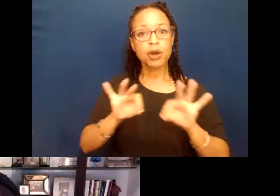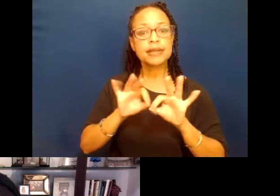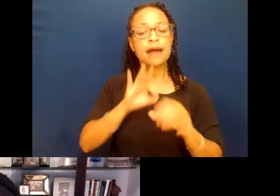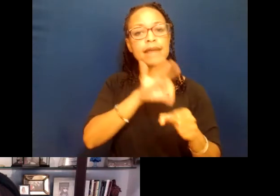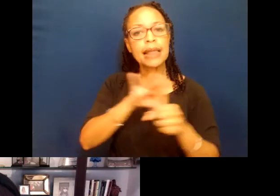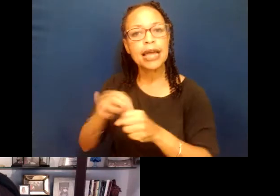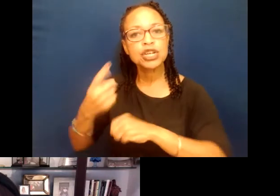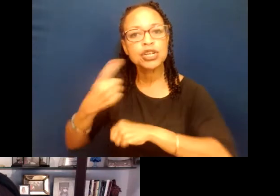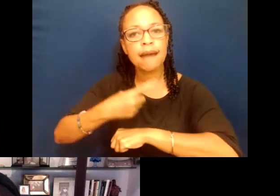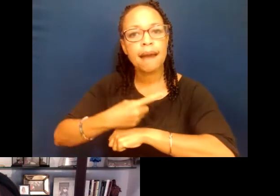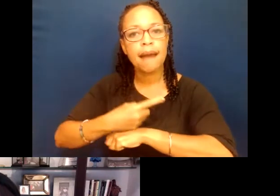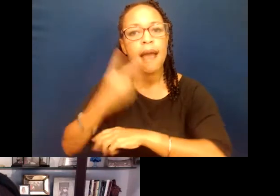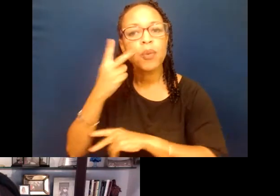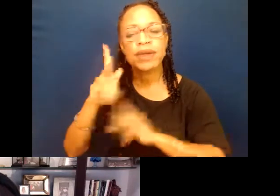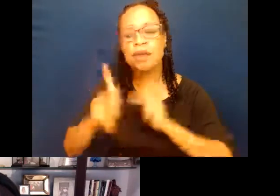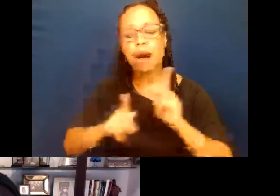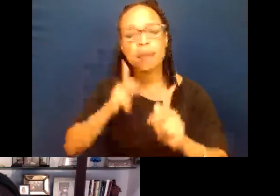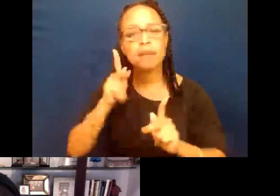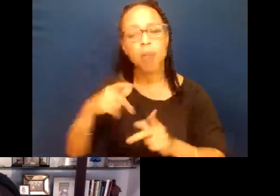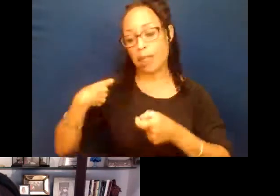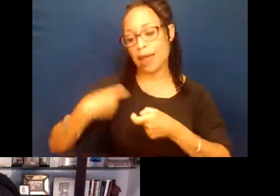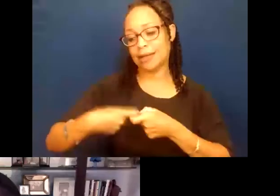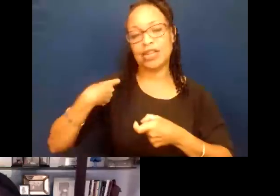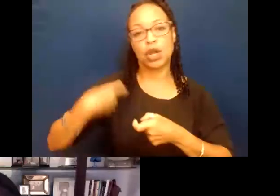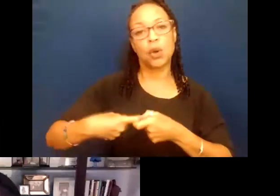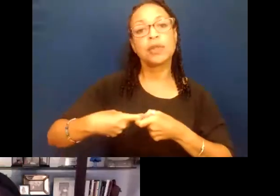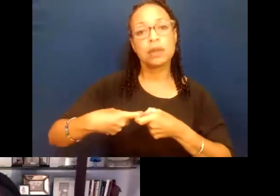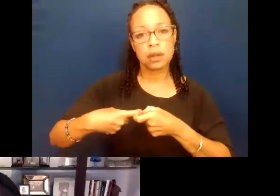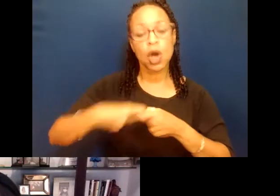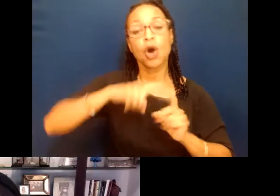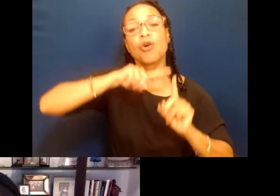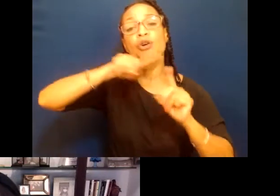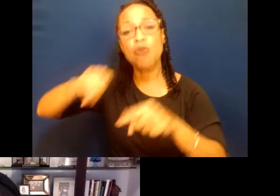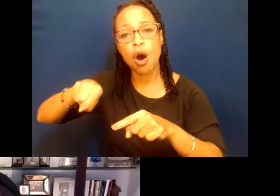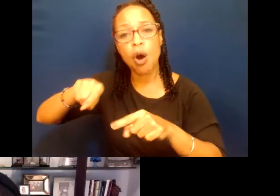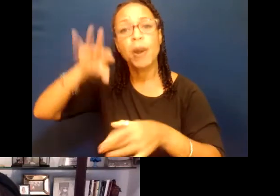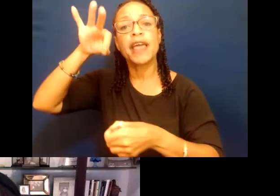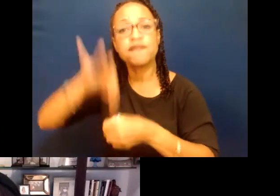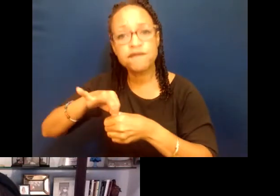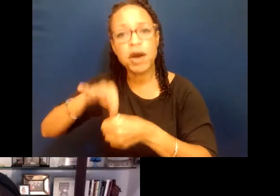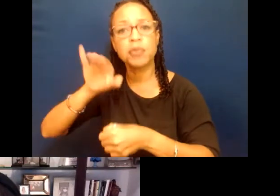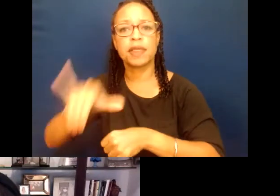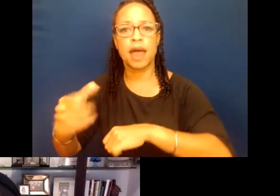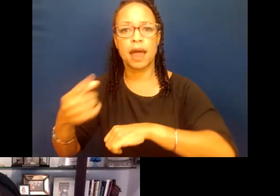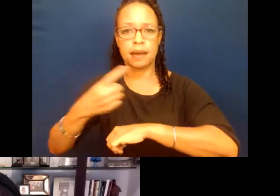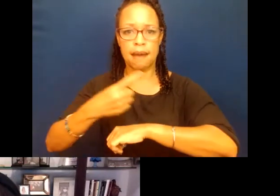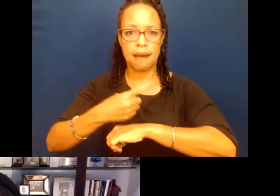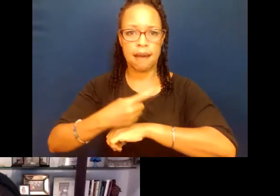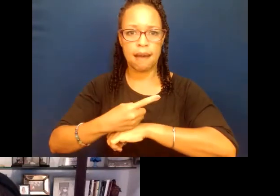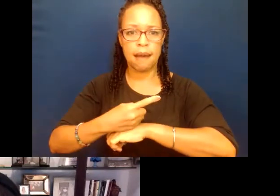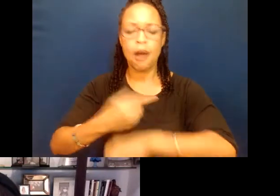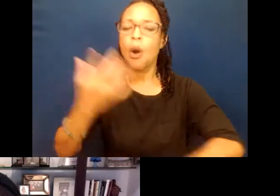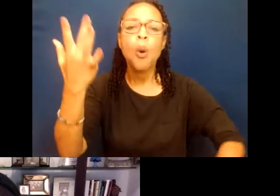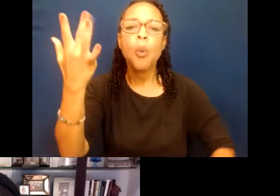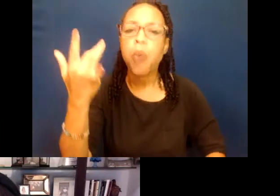Day, and we saw people, we saw Latinos go and vote on Election Day. Why does